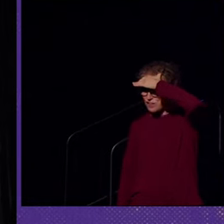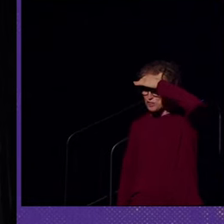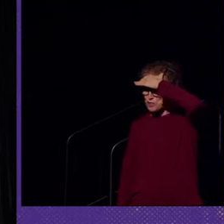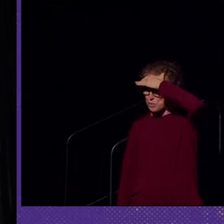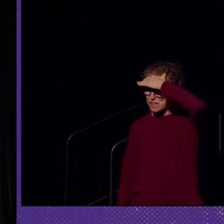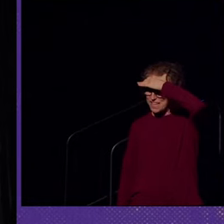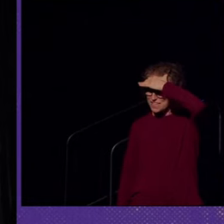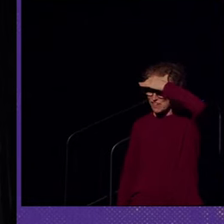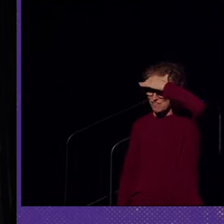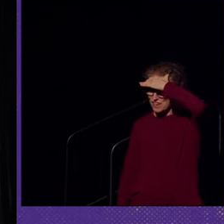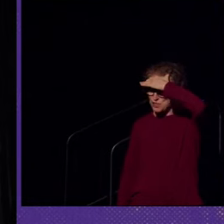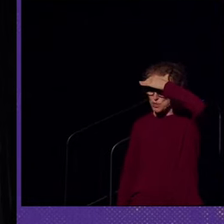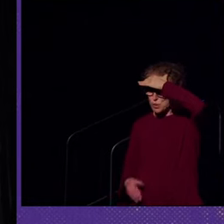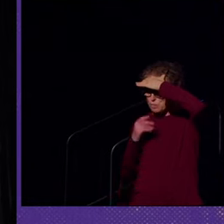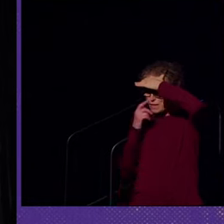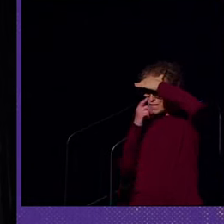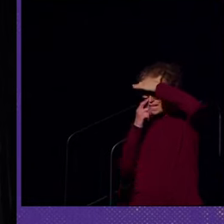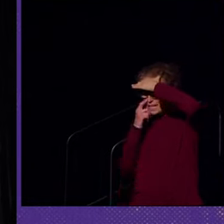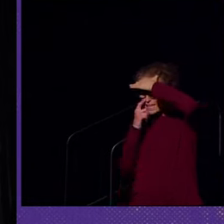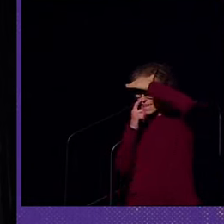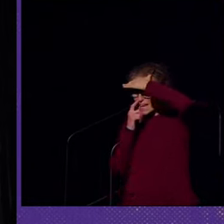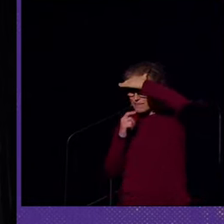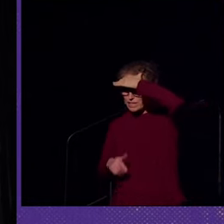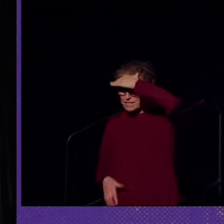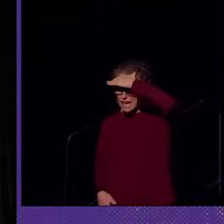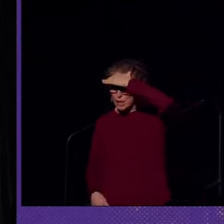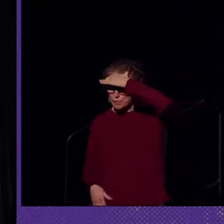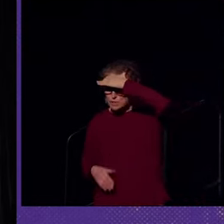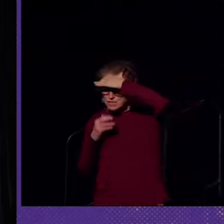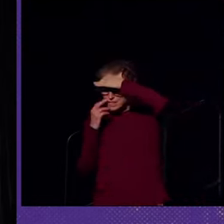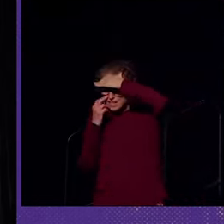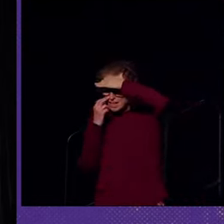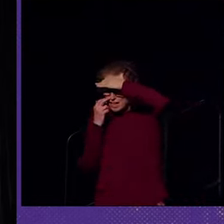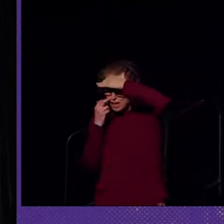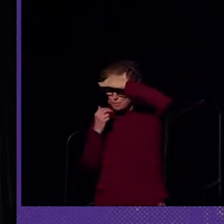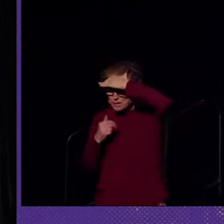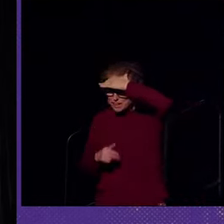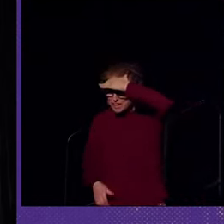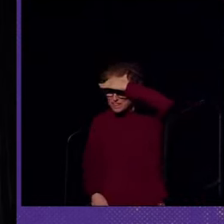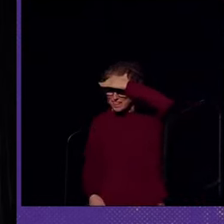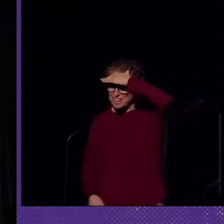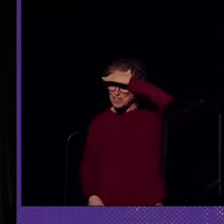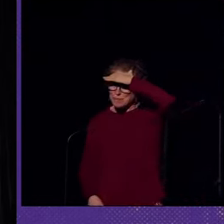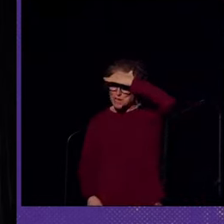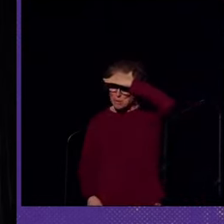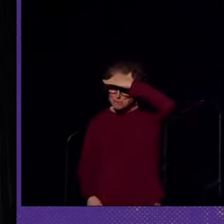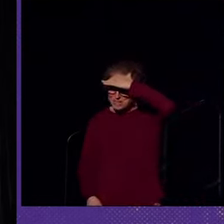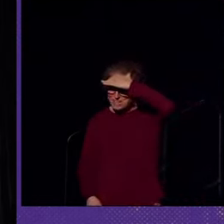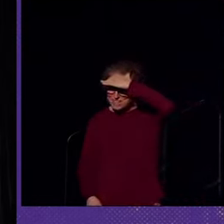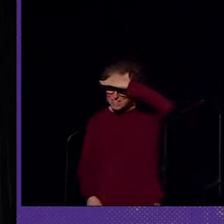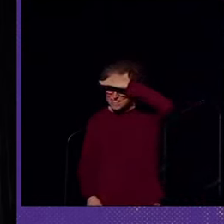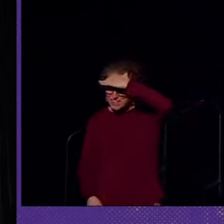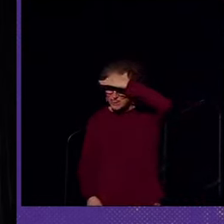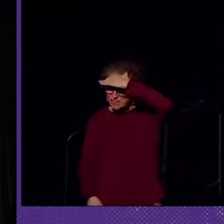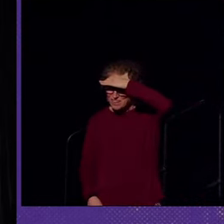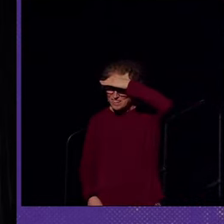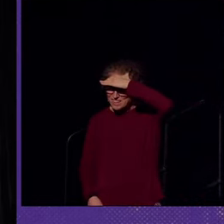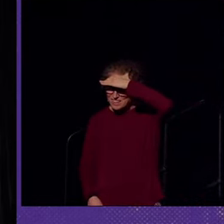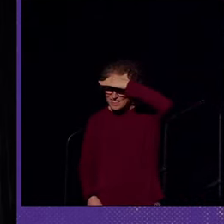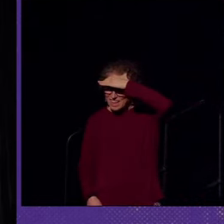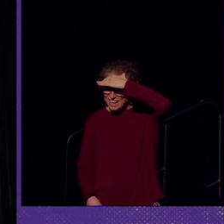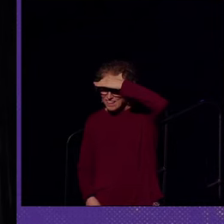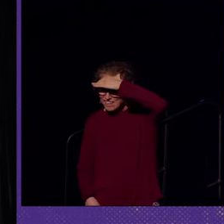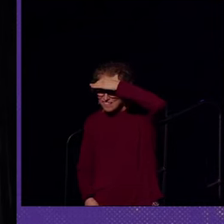there's also Zoom meetings, I've been at Zoom, that they have, like, sign language, like the thumbs up, you know.